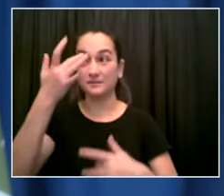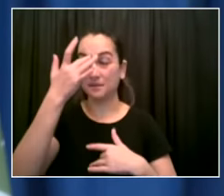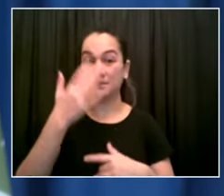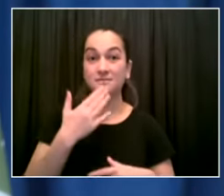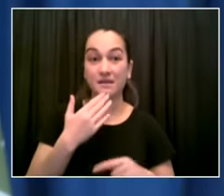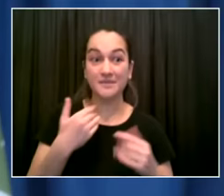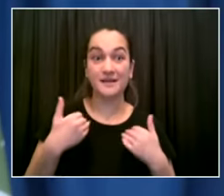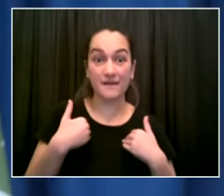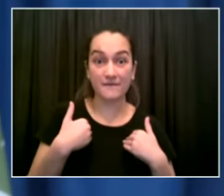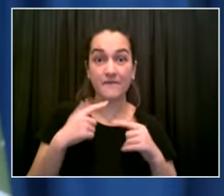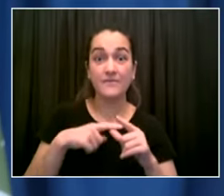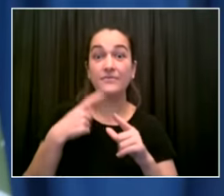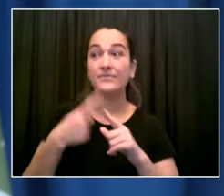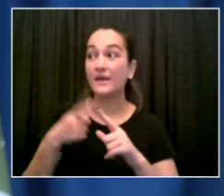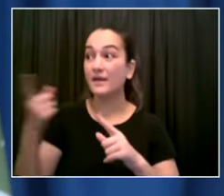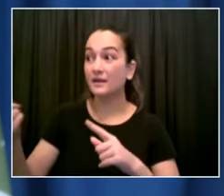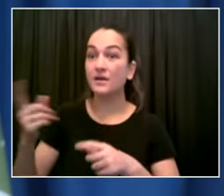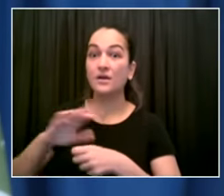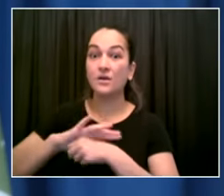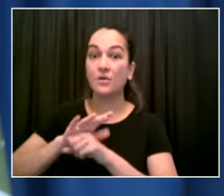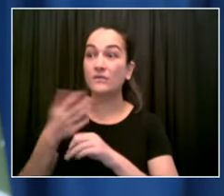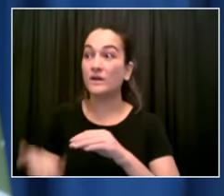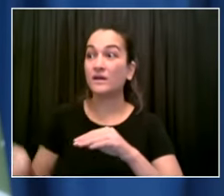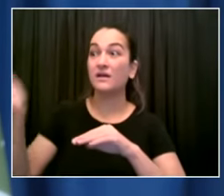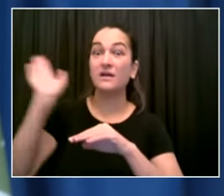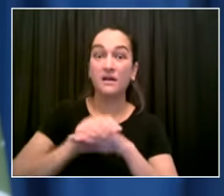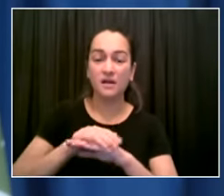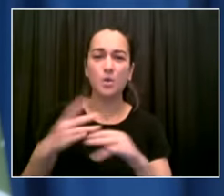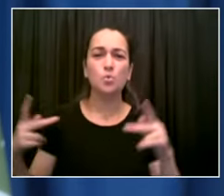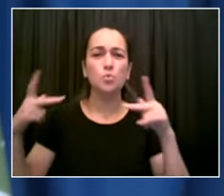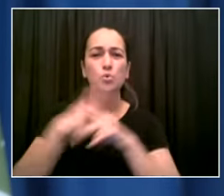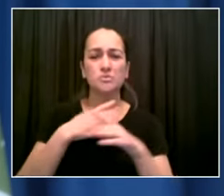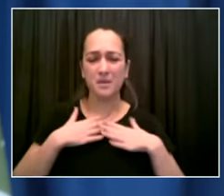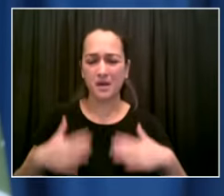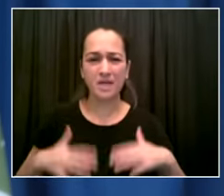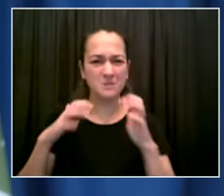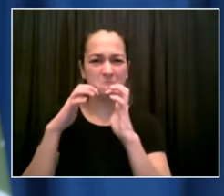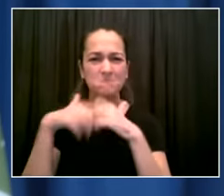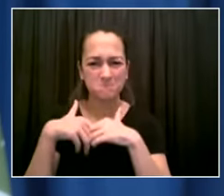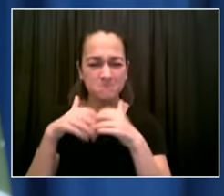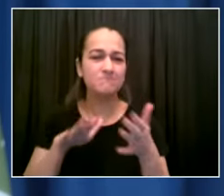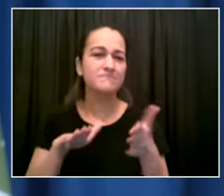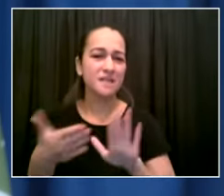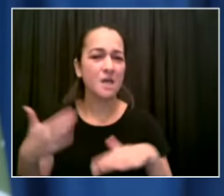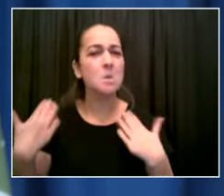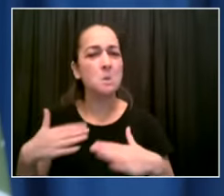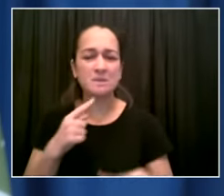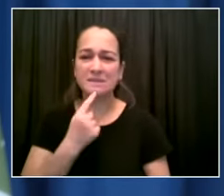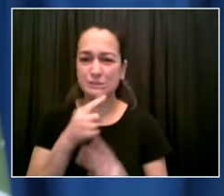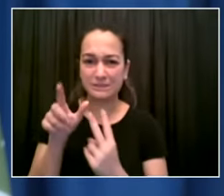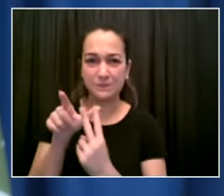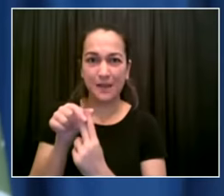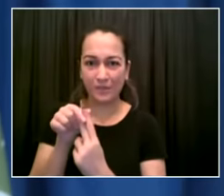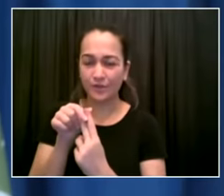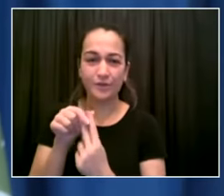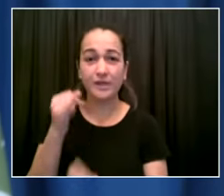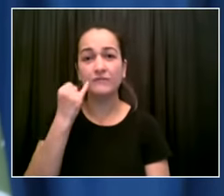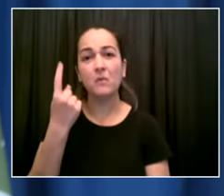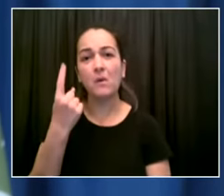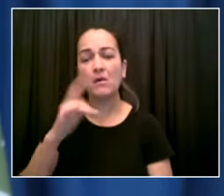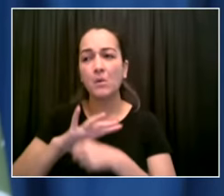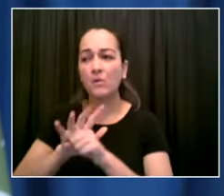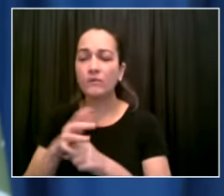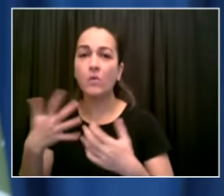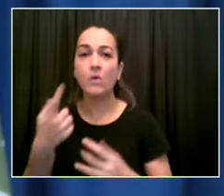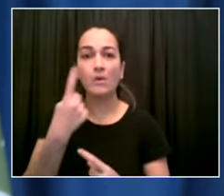confront the reality that four or five generations into the standard american diet we were going to do something about it uh